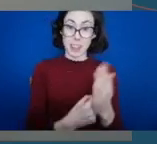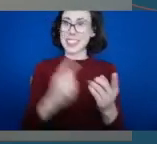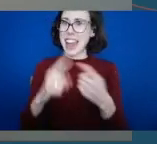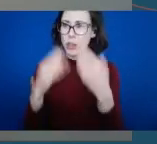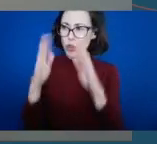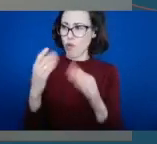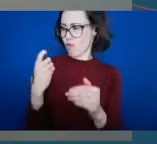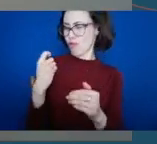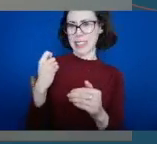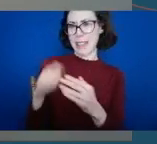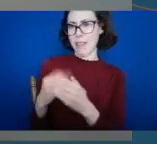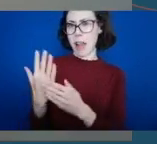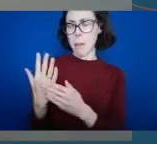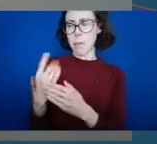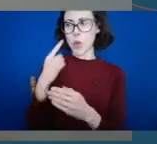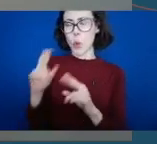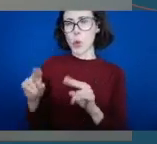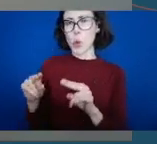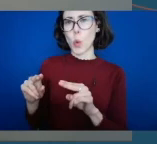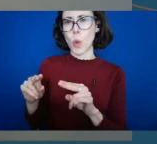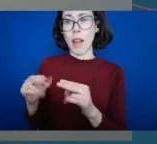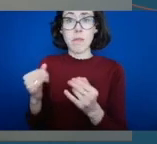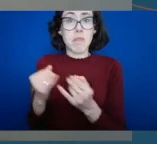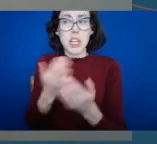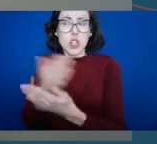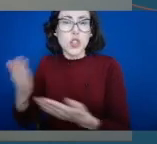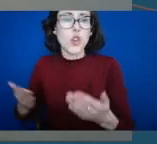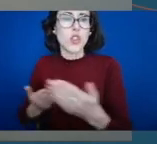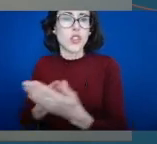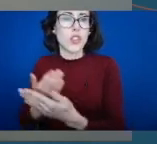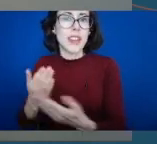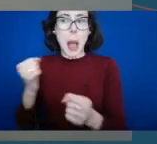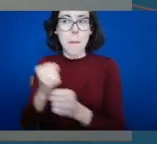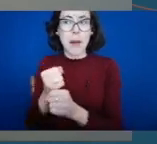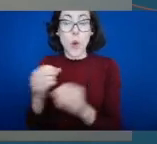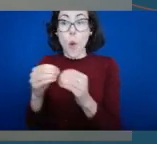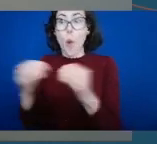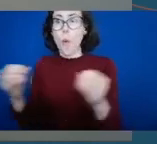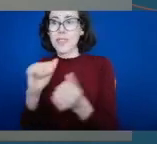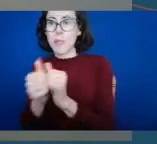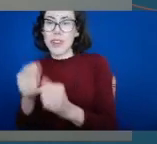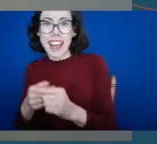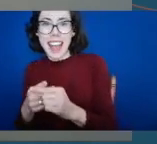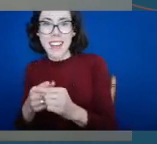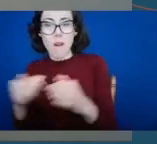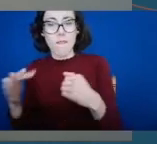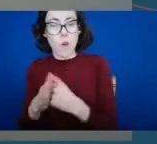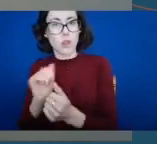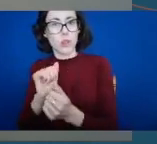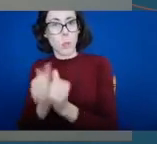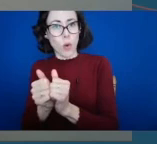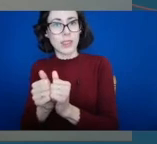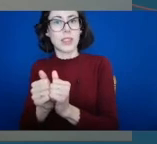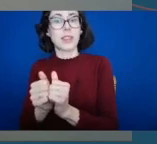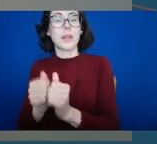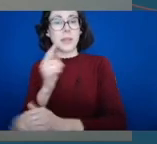past couple of months. In particular, the discussions around return to sport and reopening of sport for people with disabilities. The action within